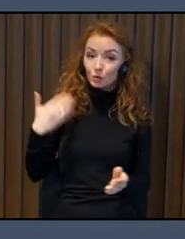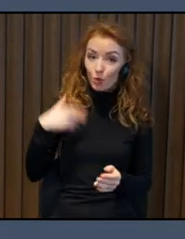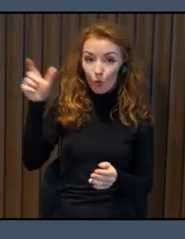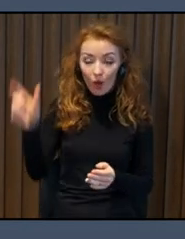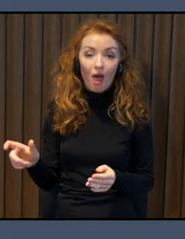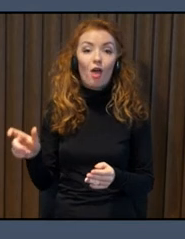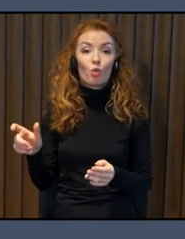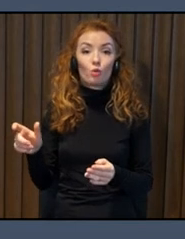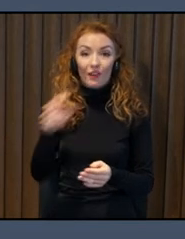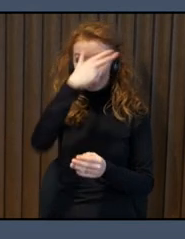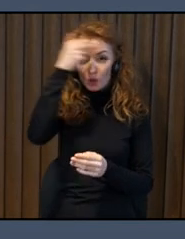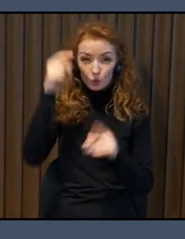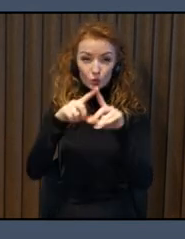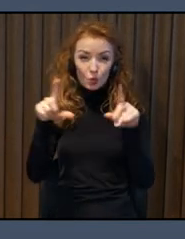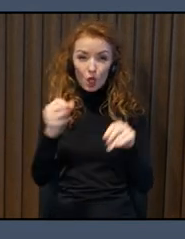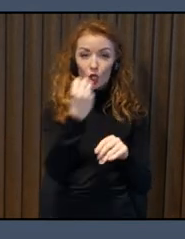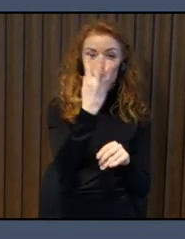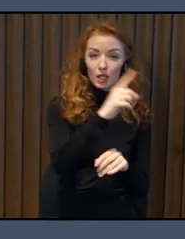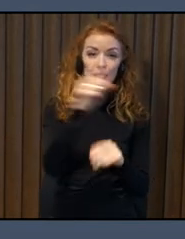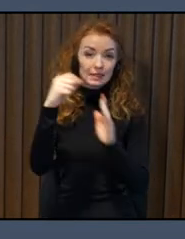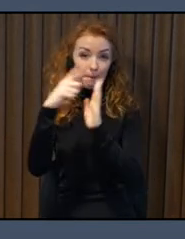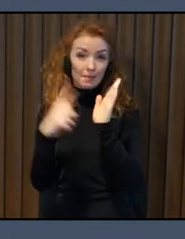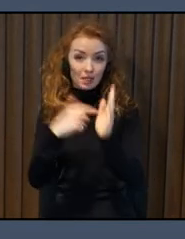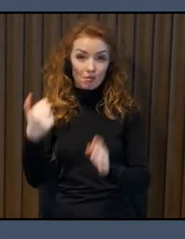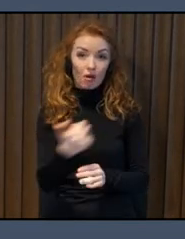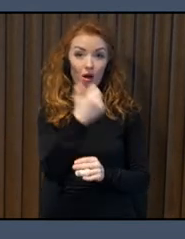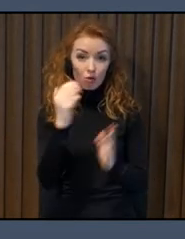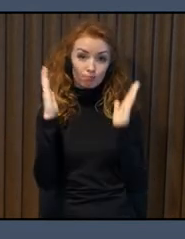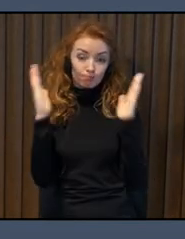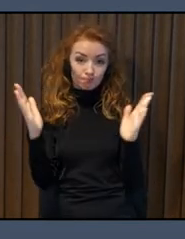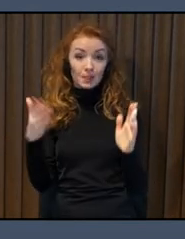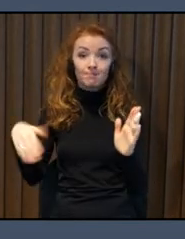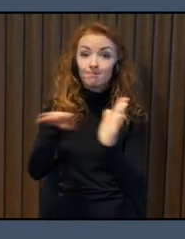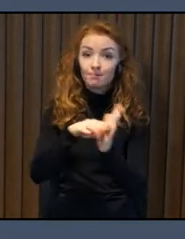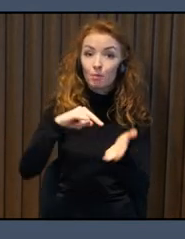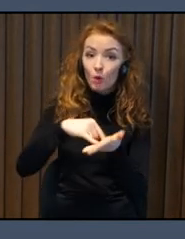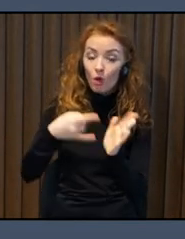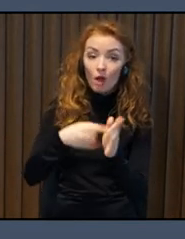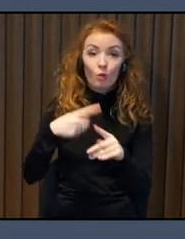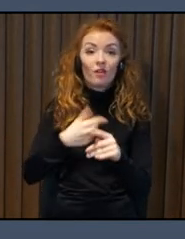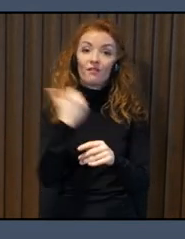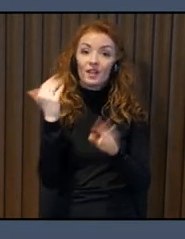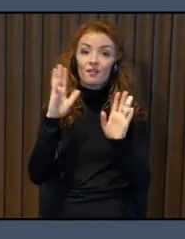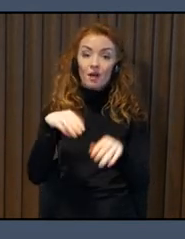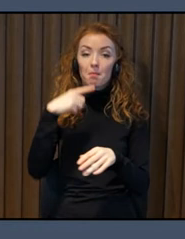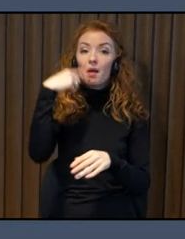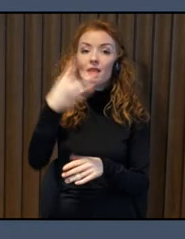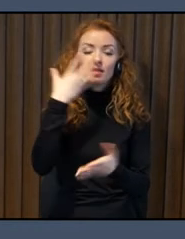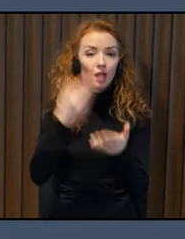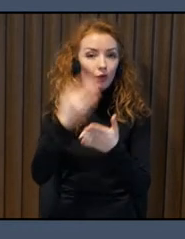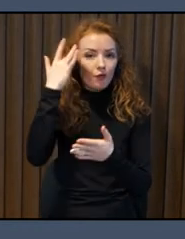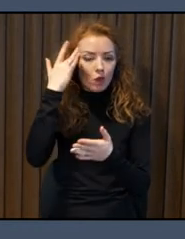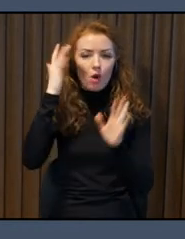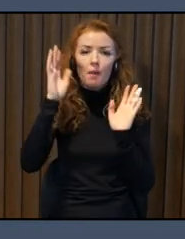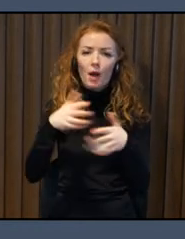to 17 participate in this project as a part of their regular education plan. Throughout the